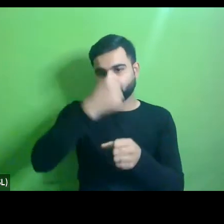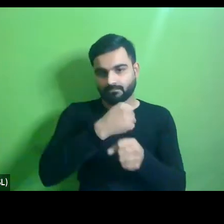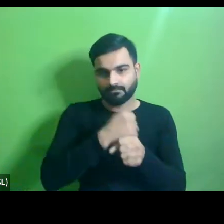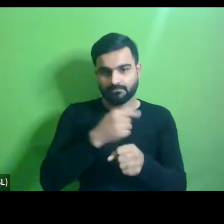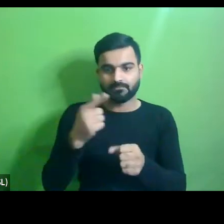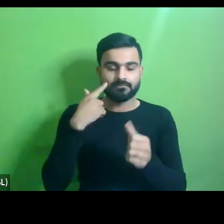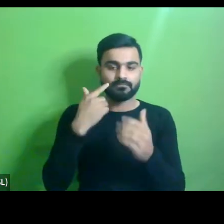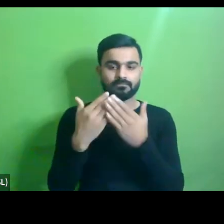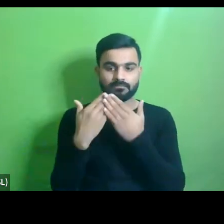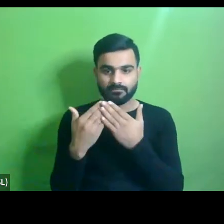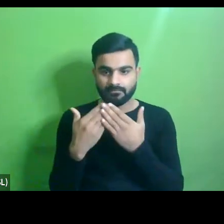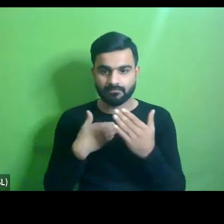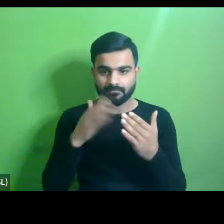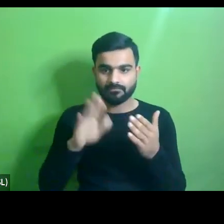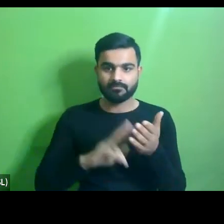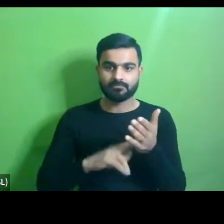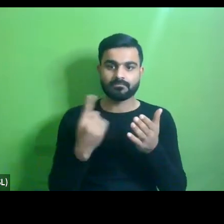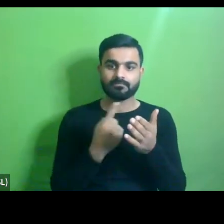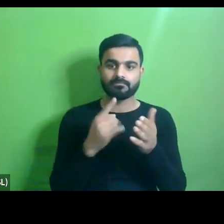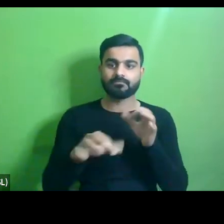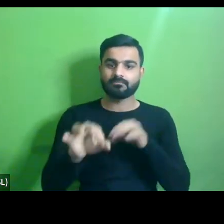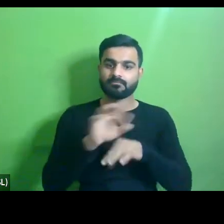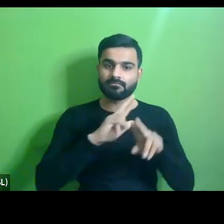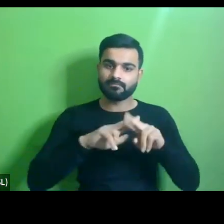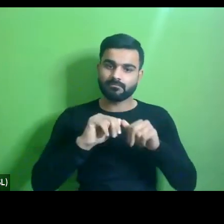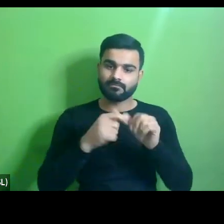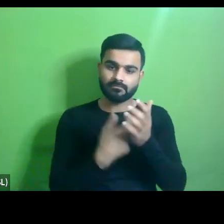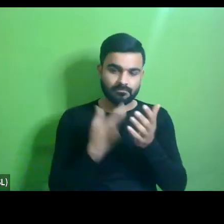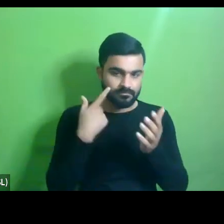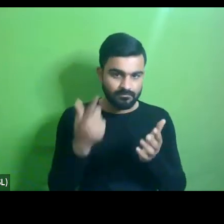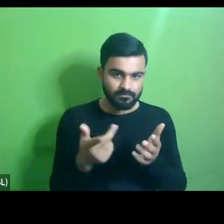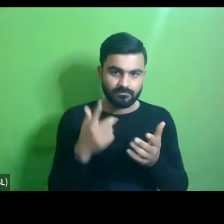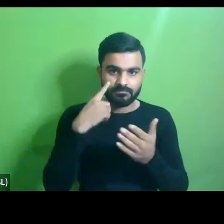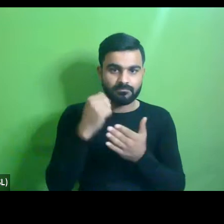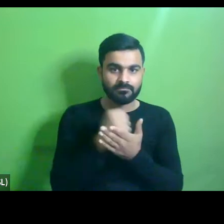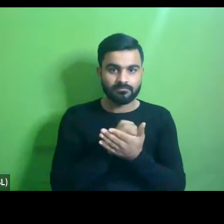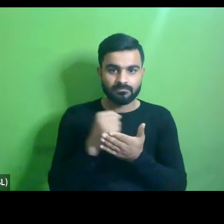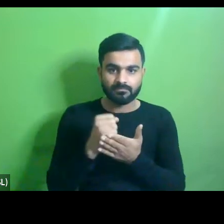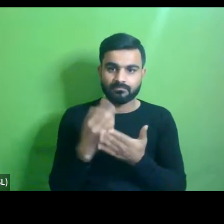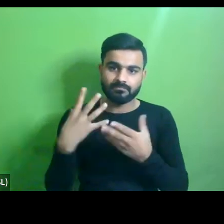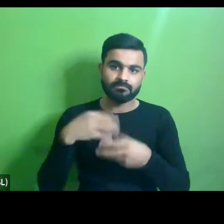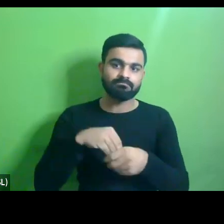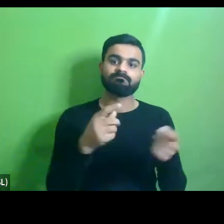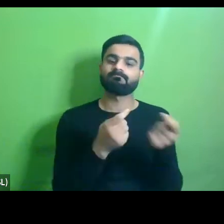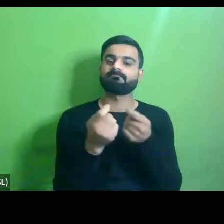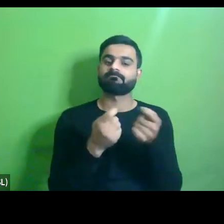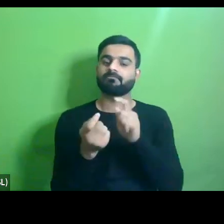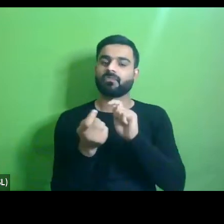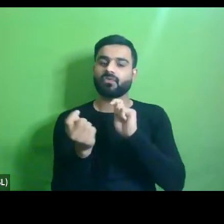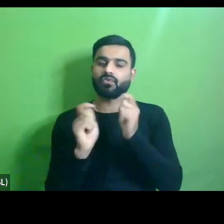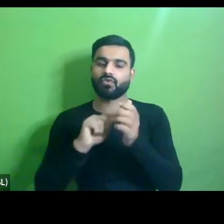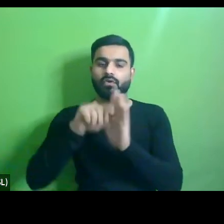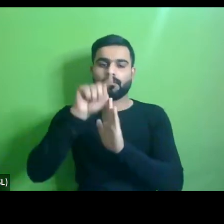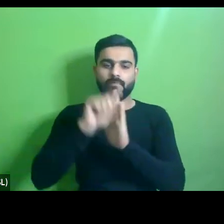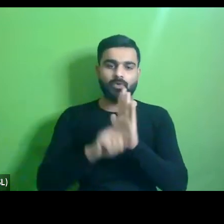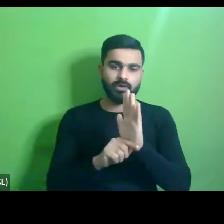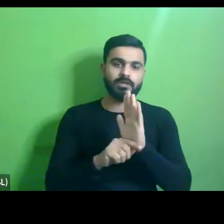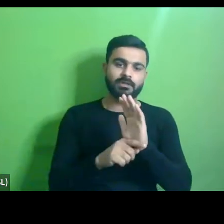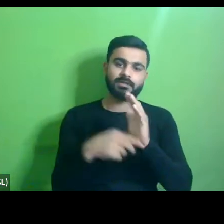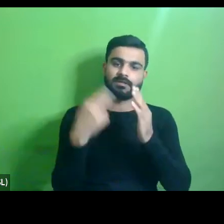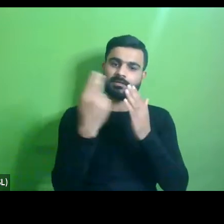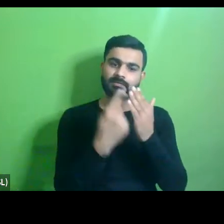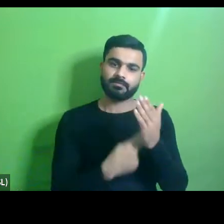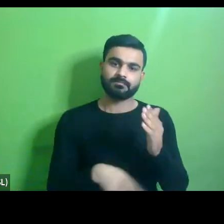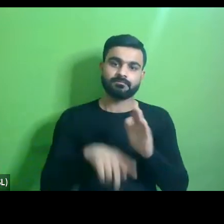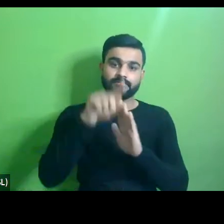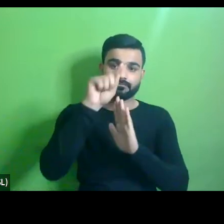institute we have national institute of urban affairs which is uh trying to incorporate such kind of changes in the policy design so the policy